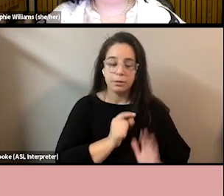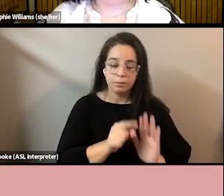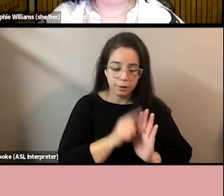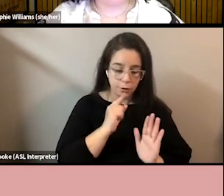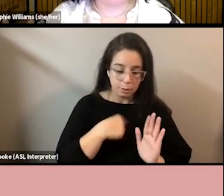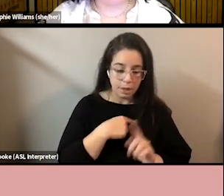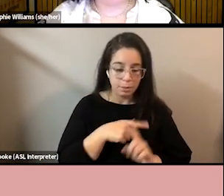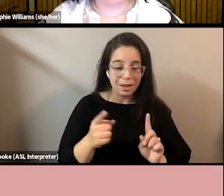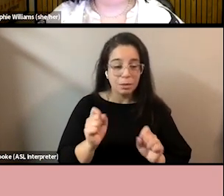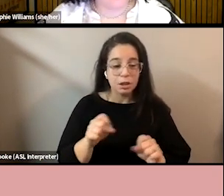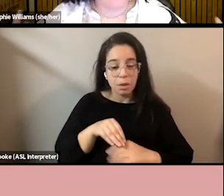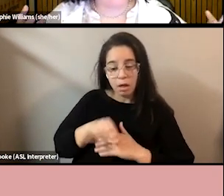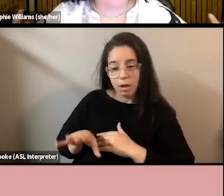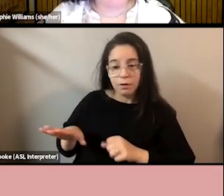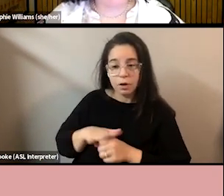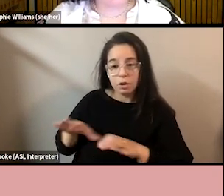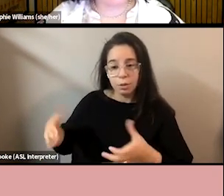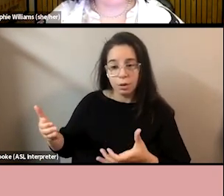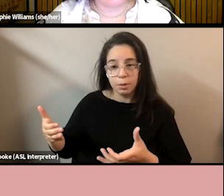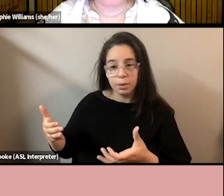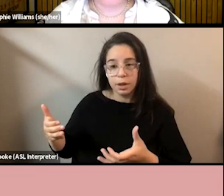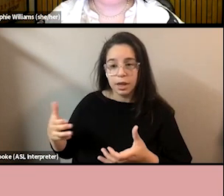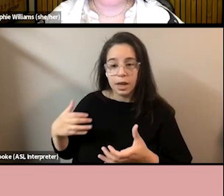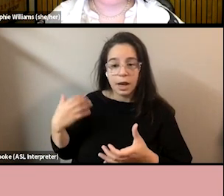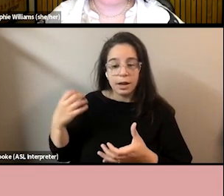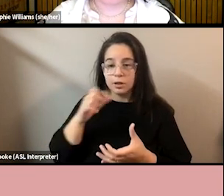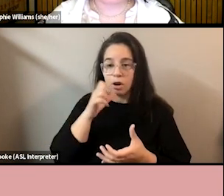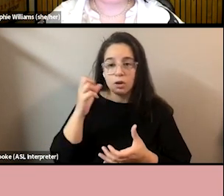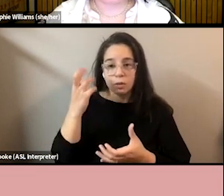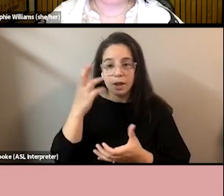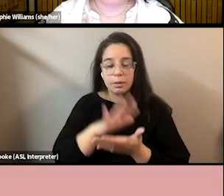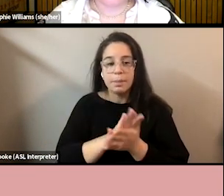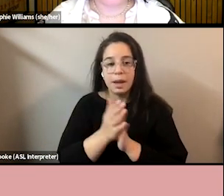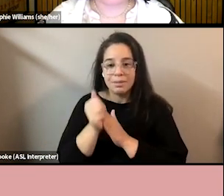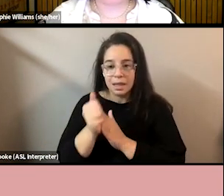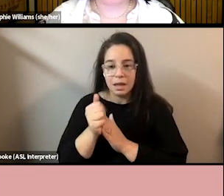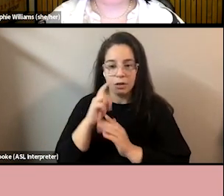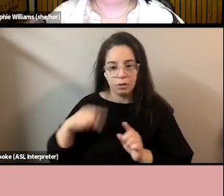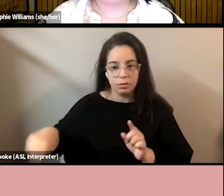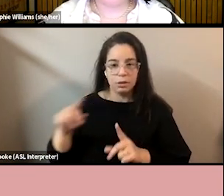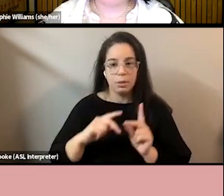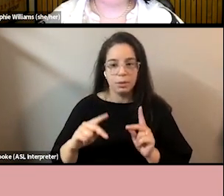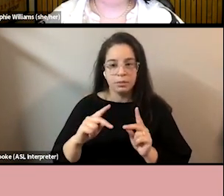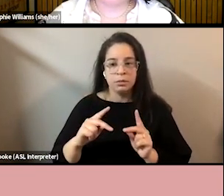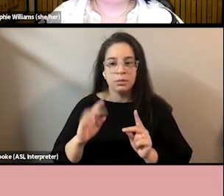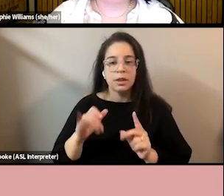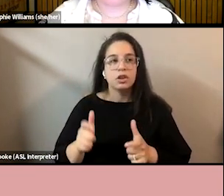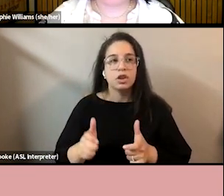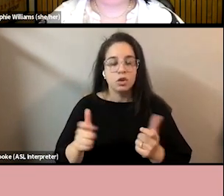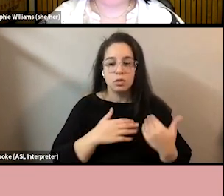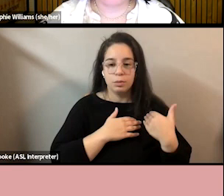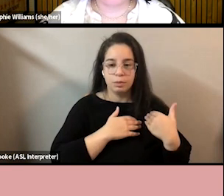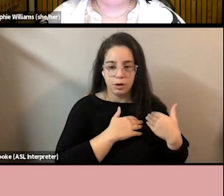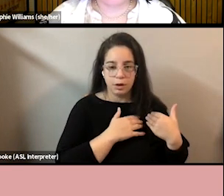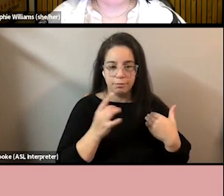the whole group that you've become an unintended spokesperson and face for. And that is a huge burden to